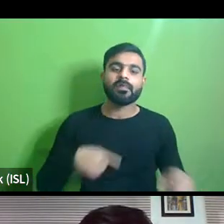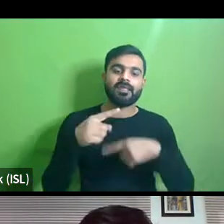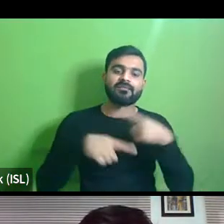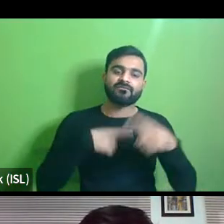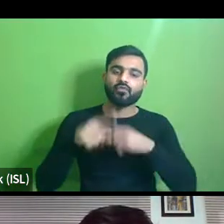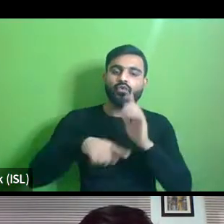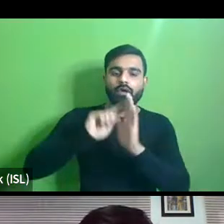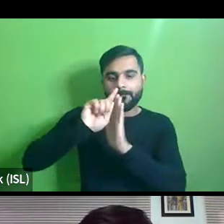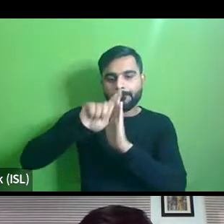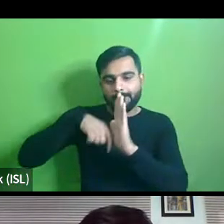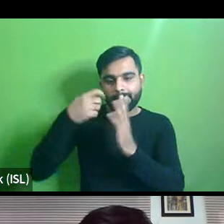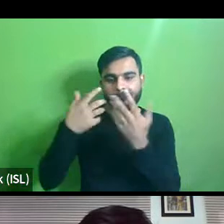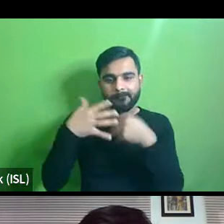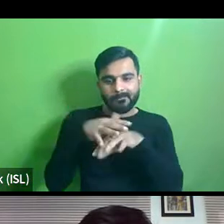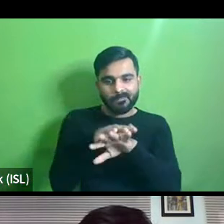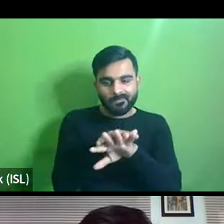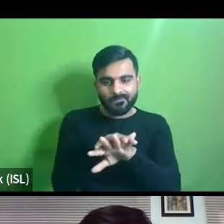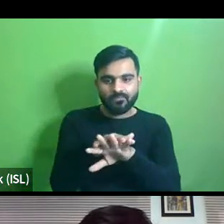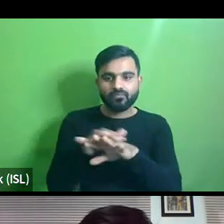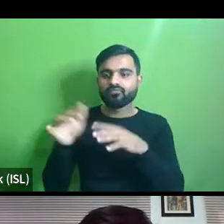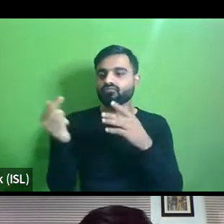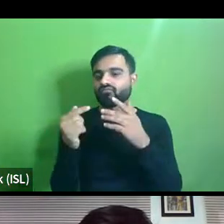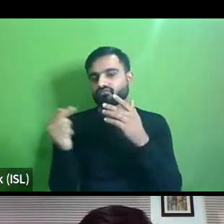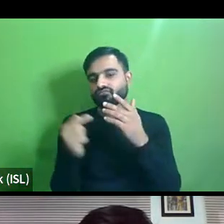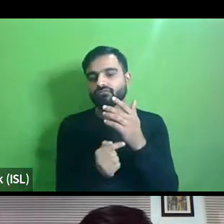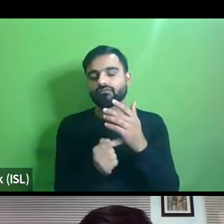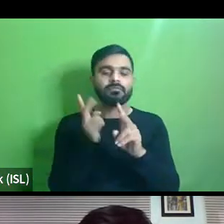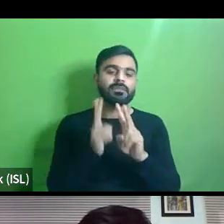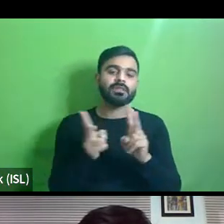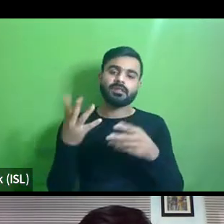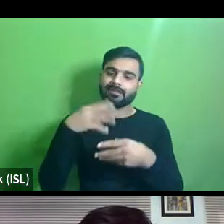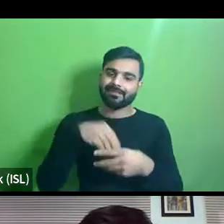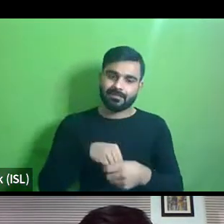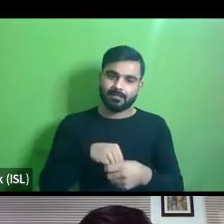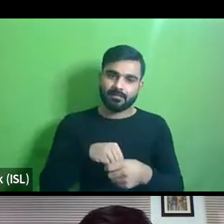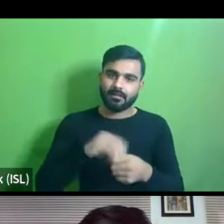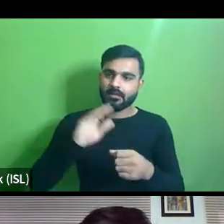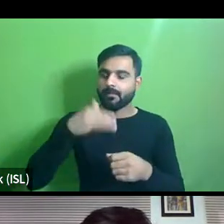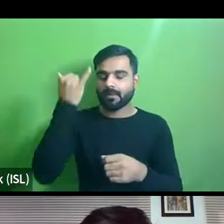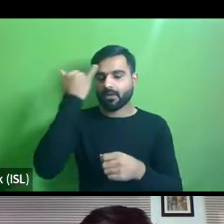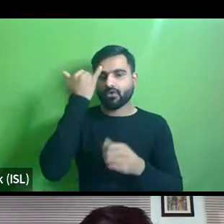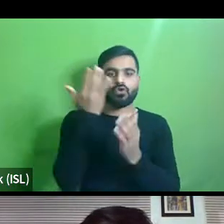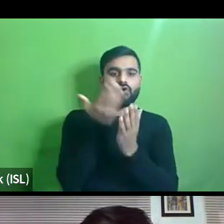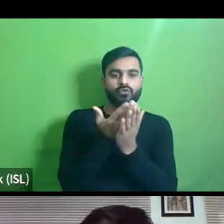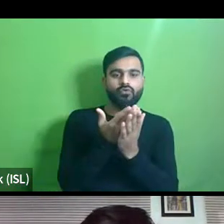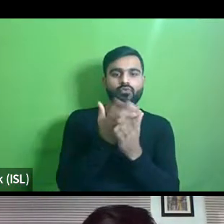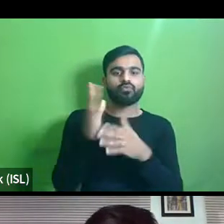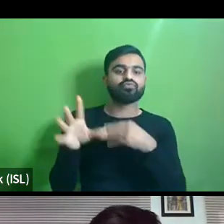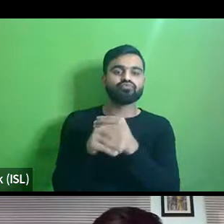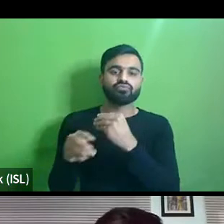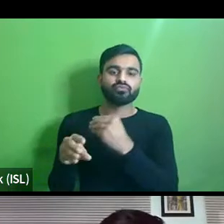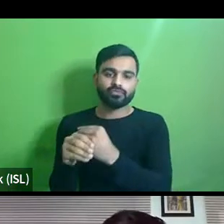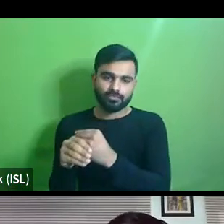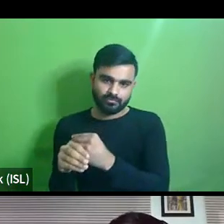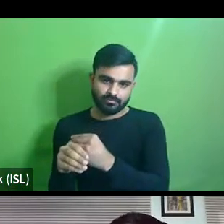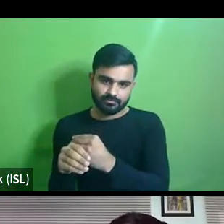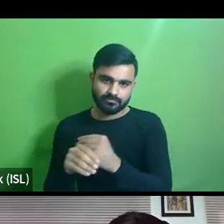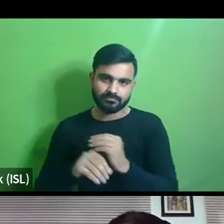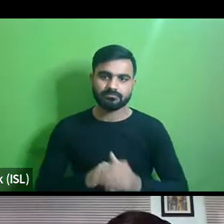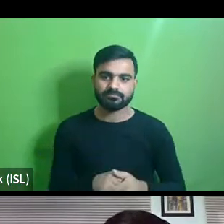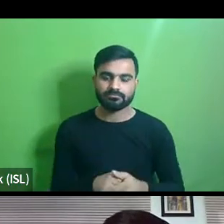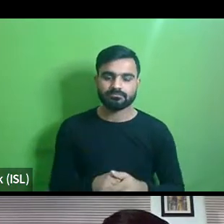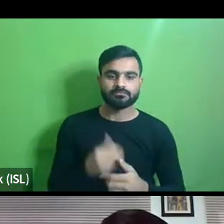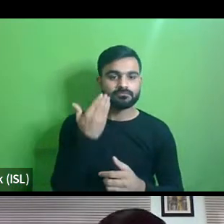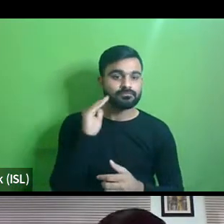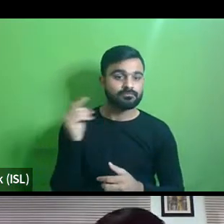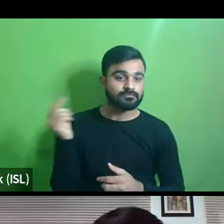inclusive design features generally come as an afterthought as an add-on so uh when it